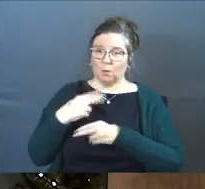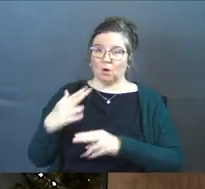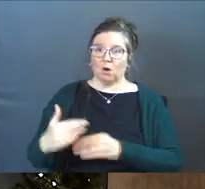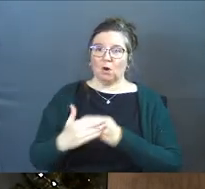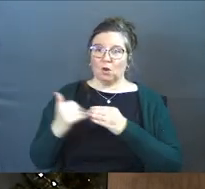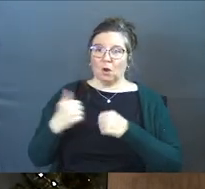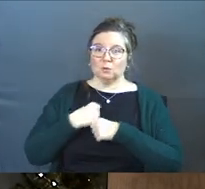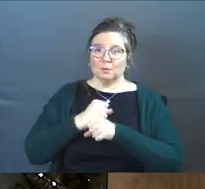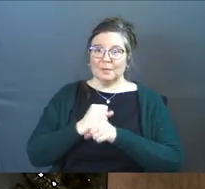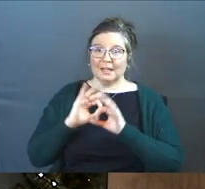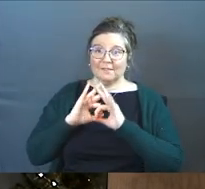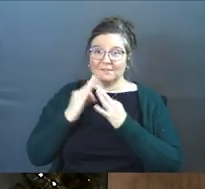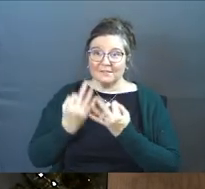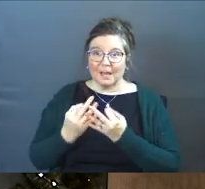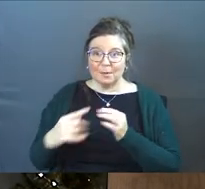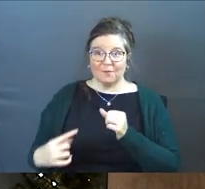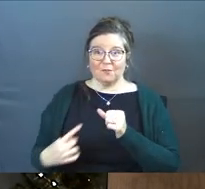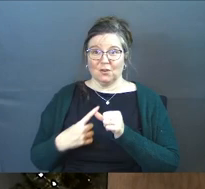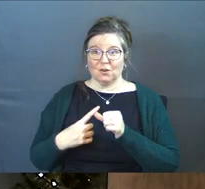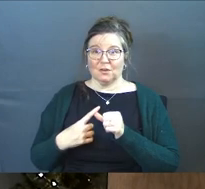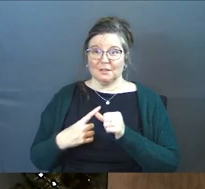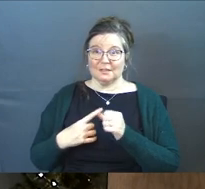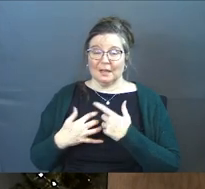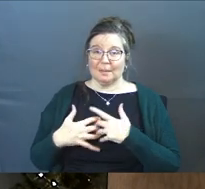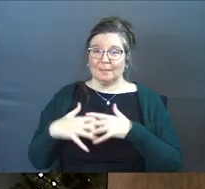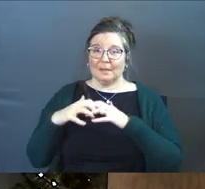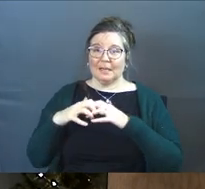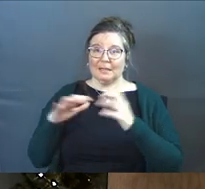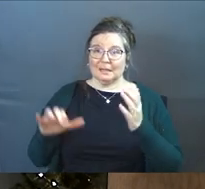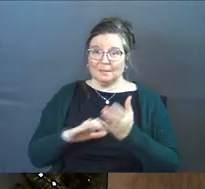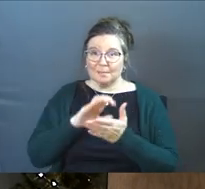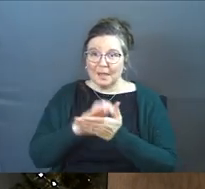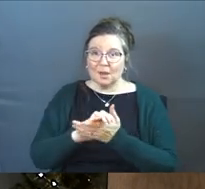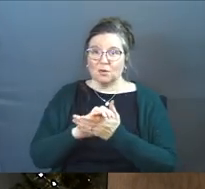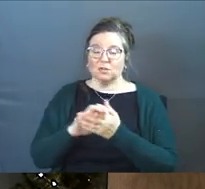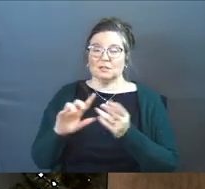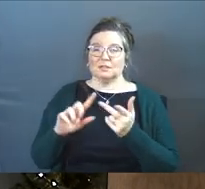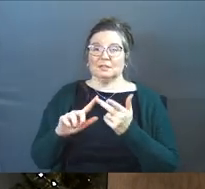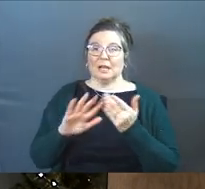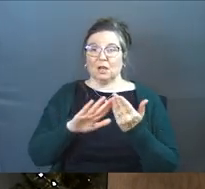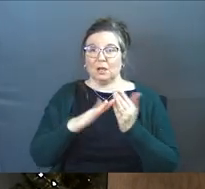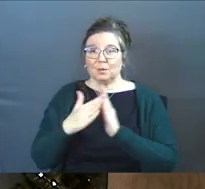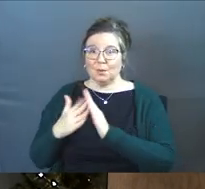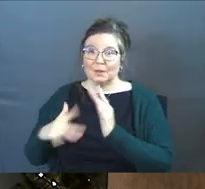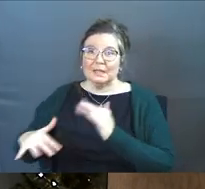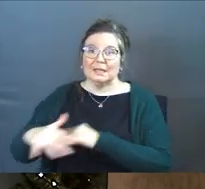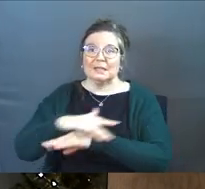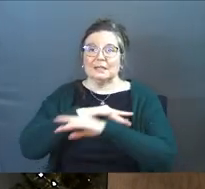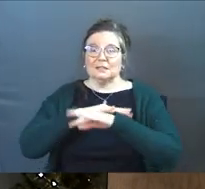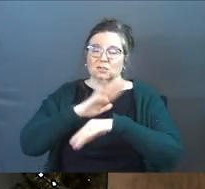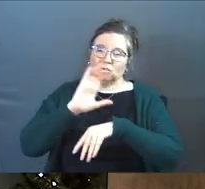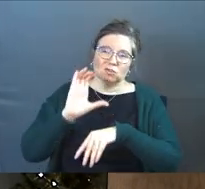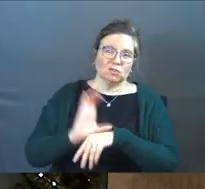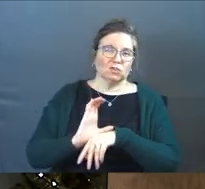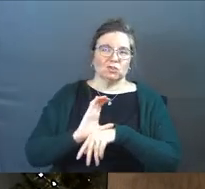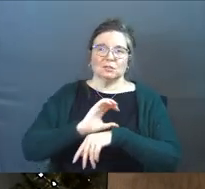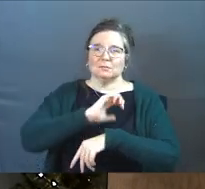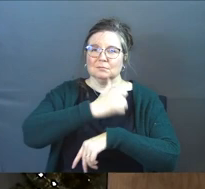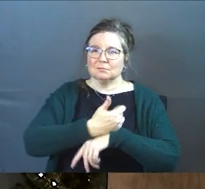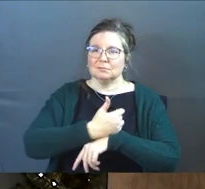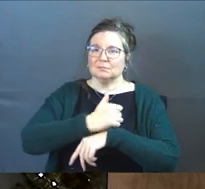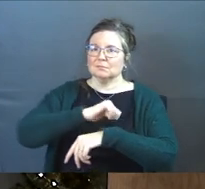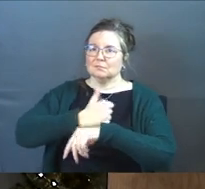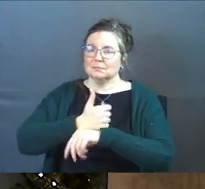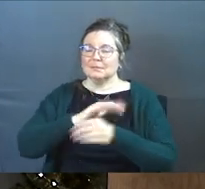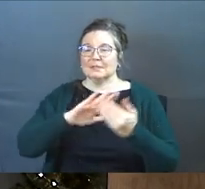build families first, right? Build marriages. Go and build little communities and build churches and build towns